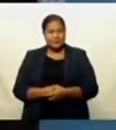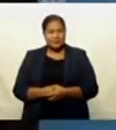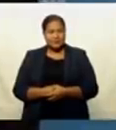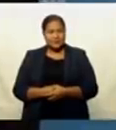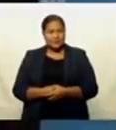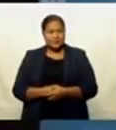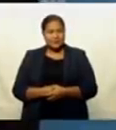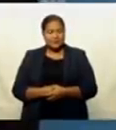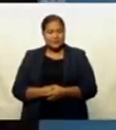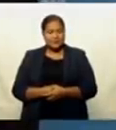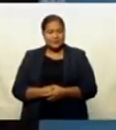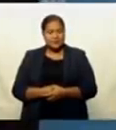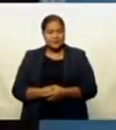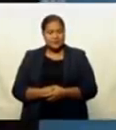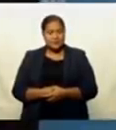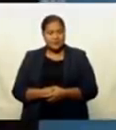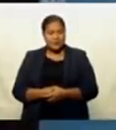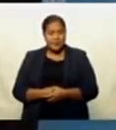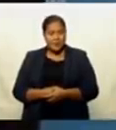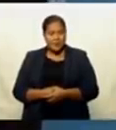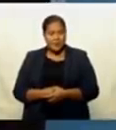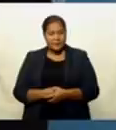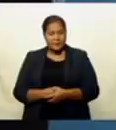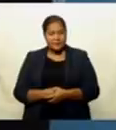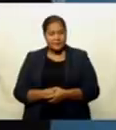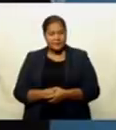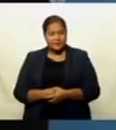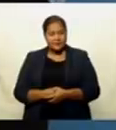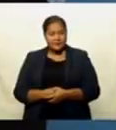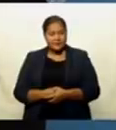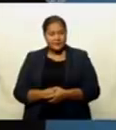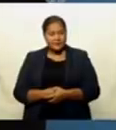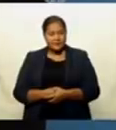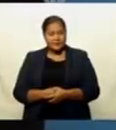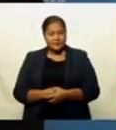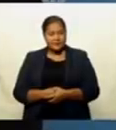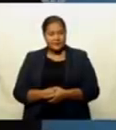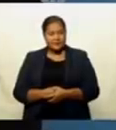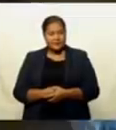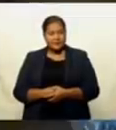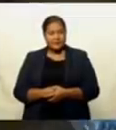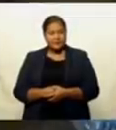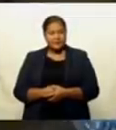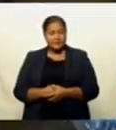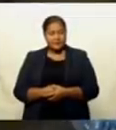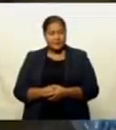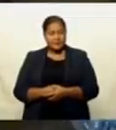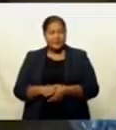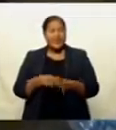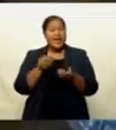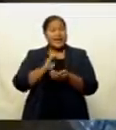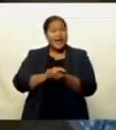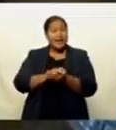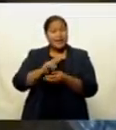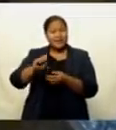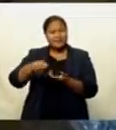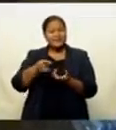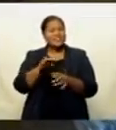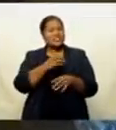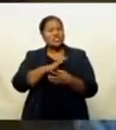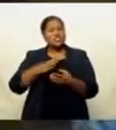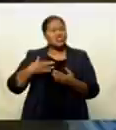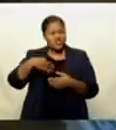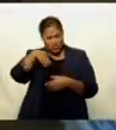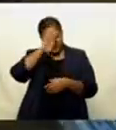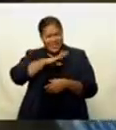of the workplace where we all gather and we all enjoy a basin of grog. We need to ban it. Kava Corp Fiji chief executive John